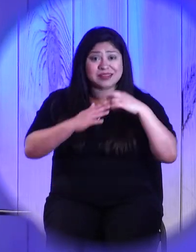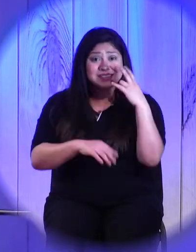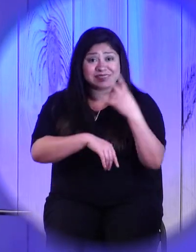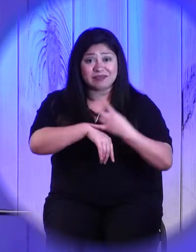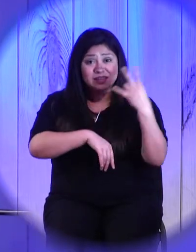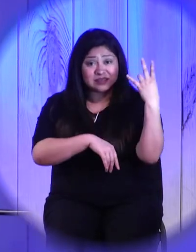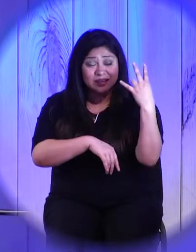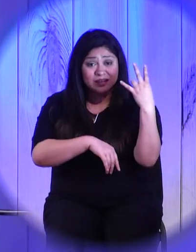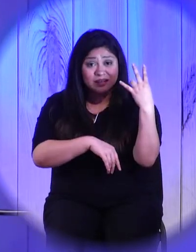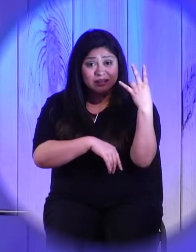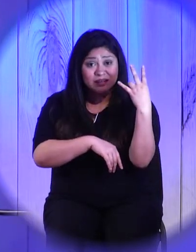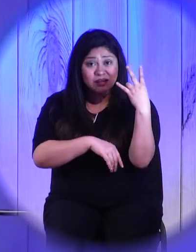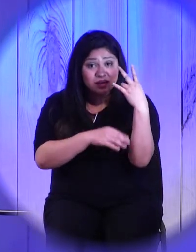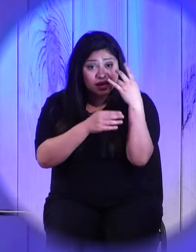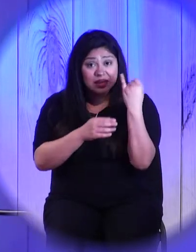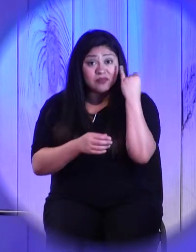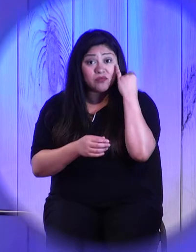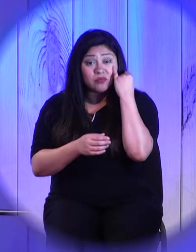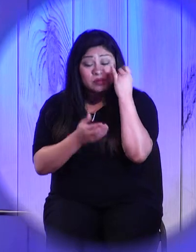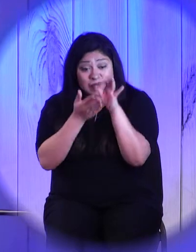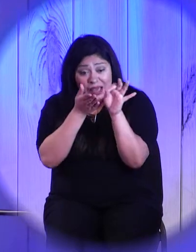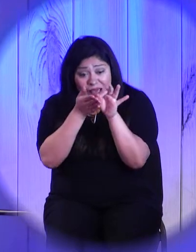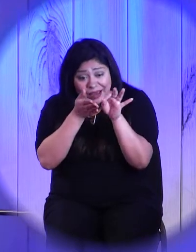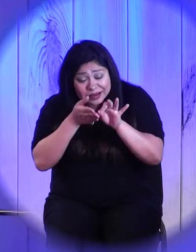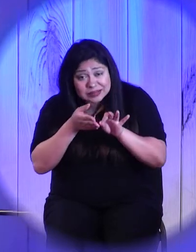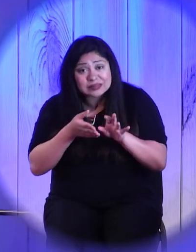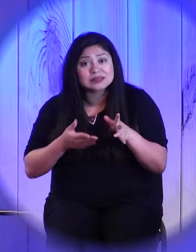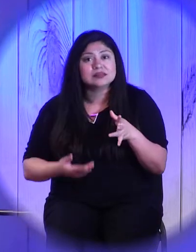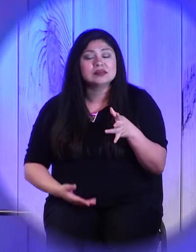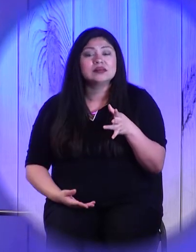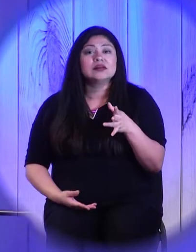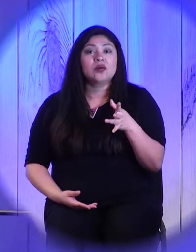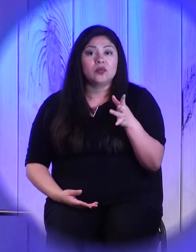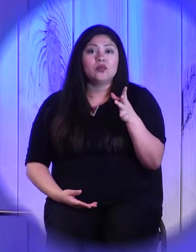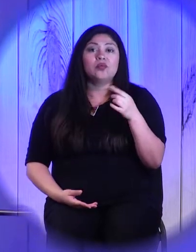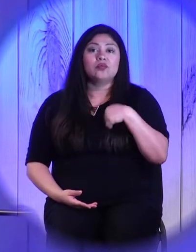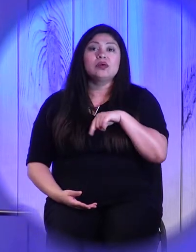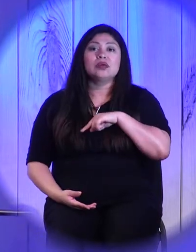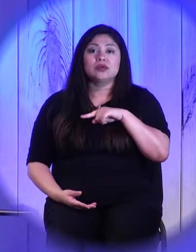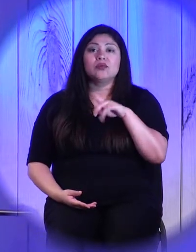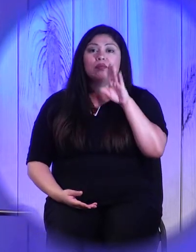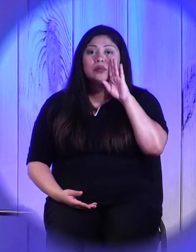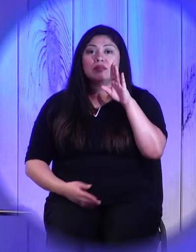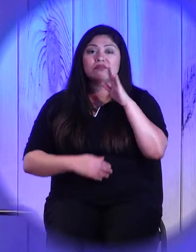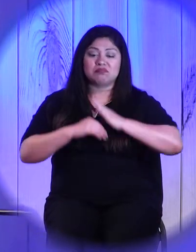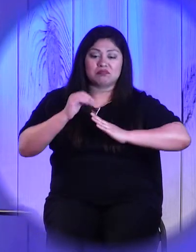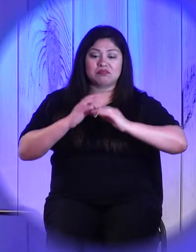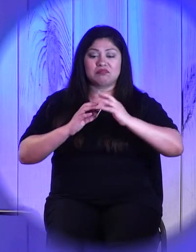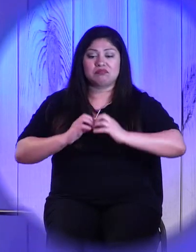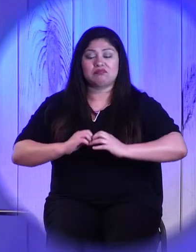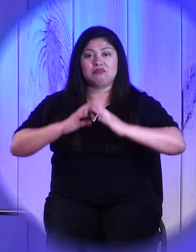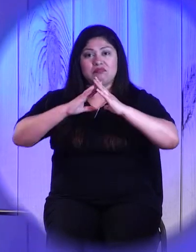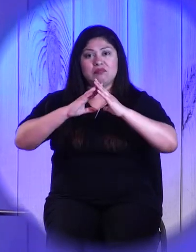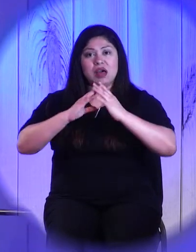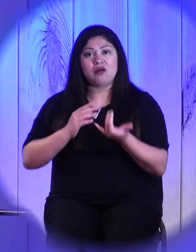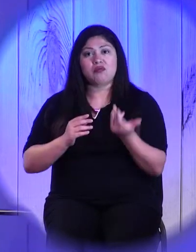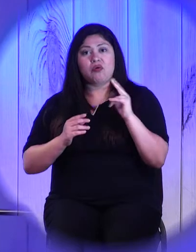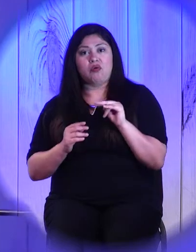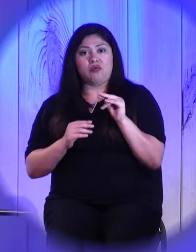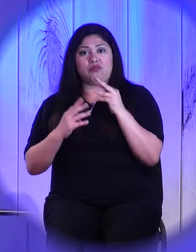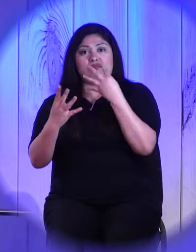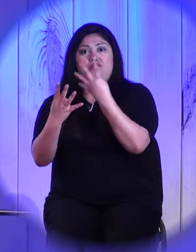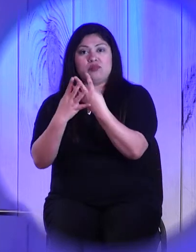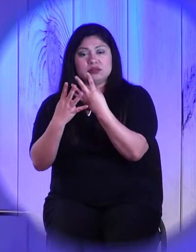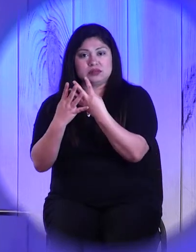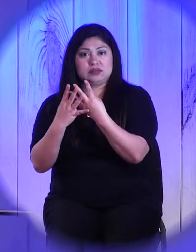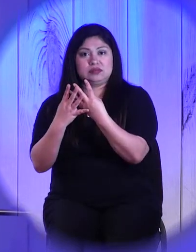counting means that we find ourselves in a prison of our own making. At the end of the story, right, the fool, that